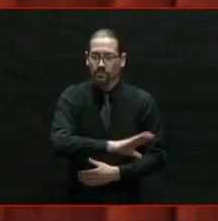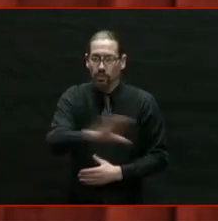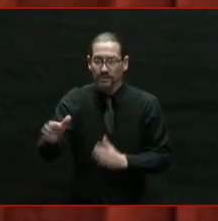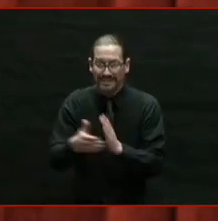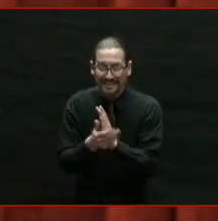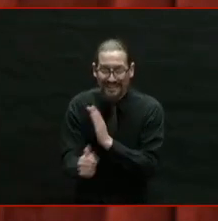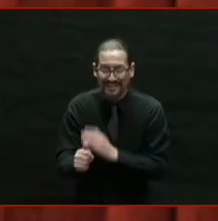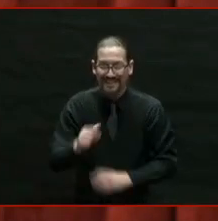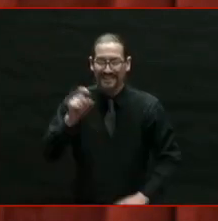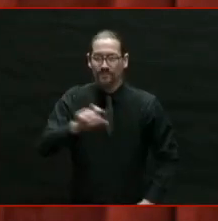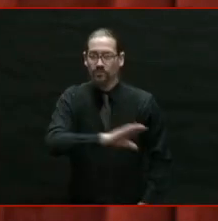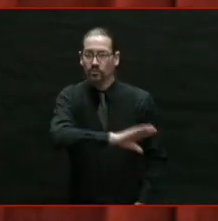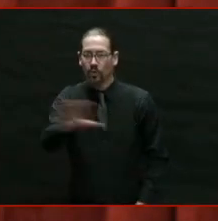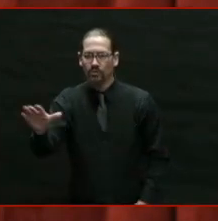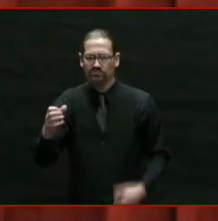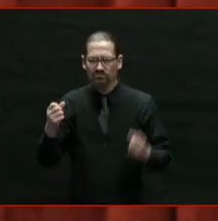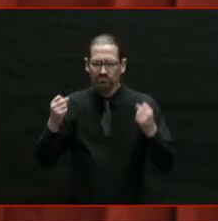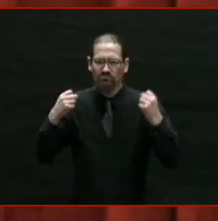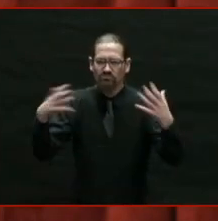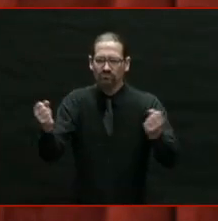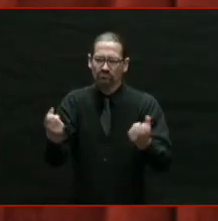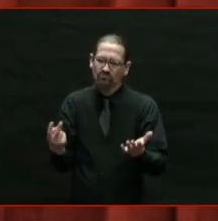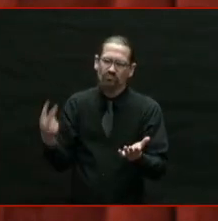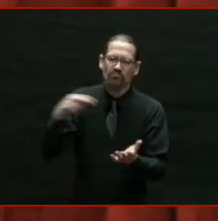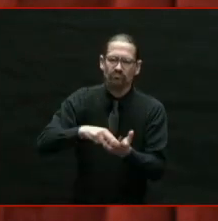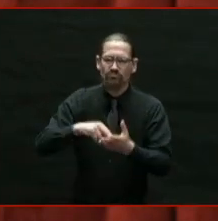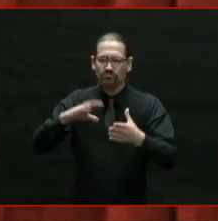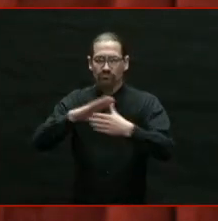better place if you say yes.